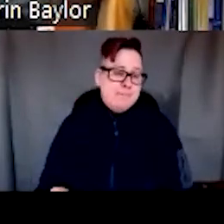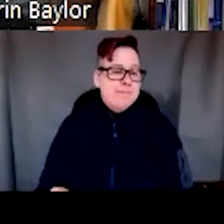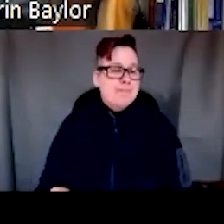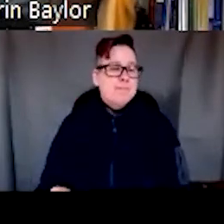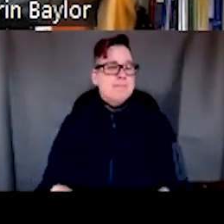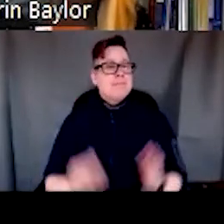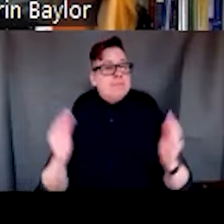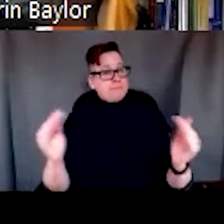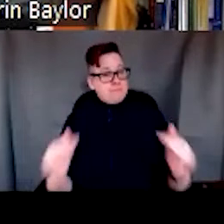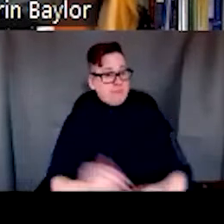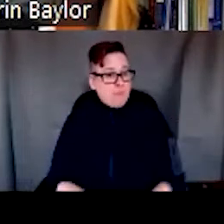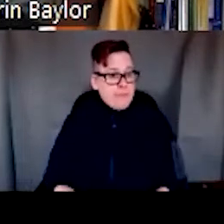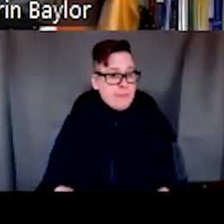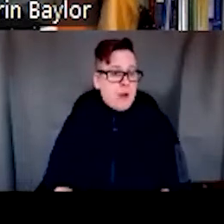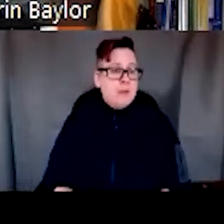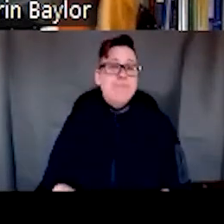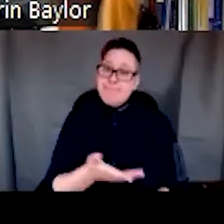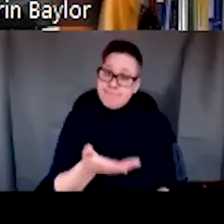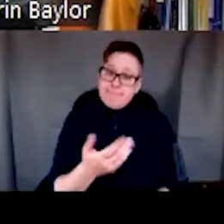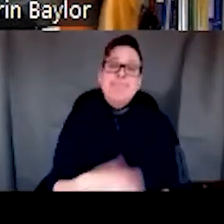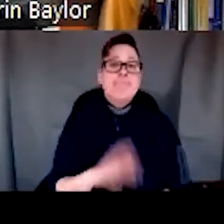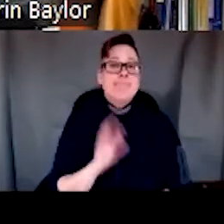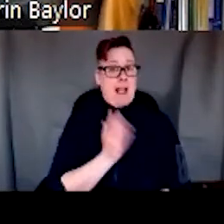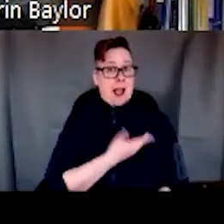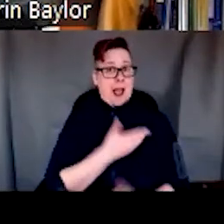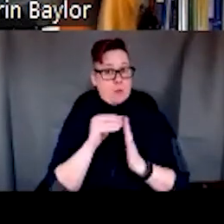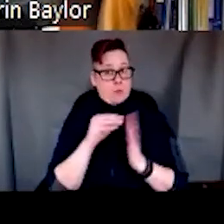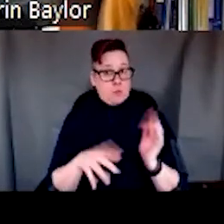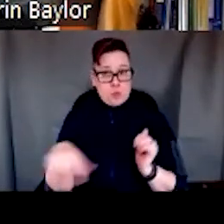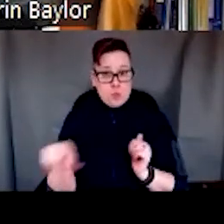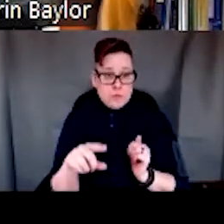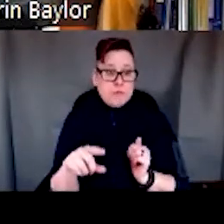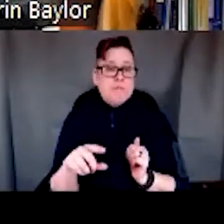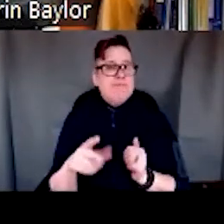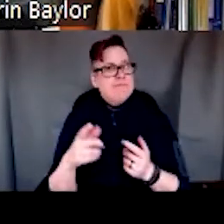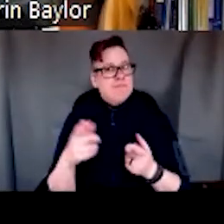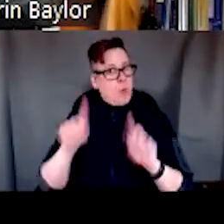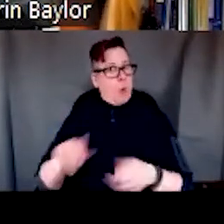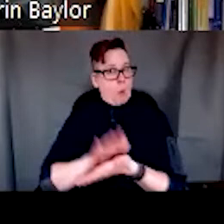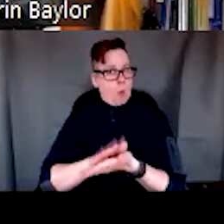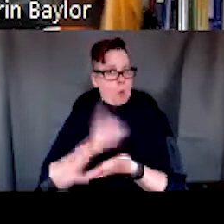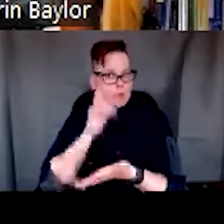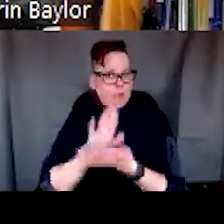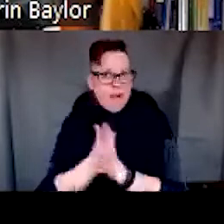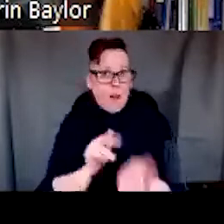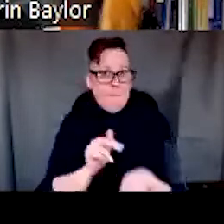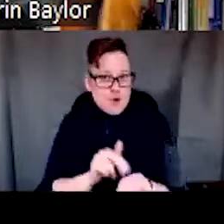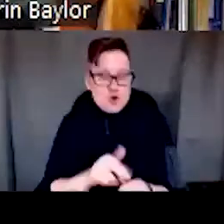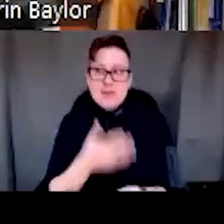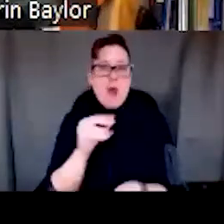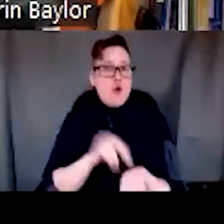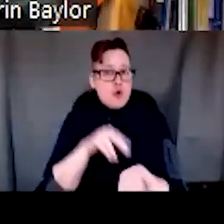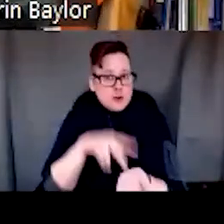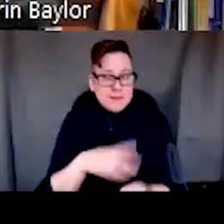Um, it, you know, for our learners, they are, they are in school to become nurses, nurse practitioners,